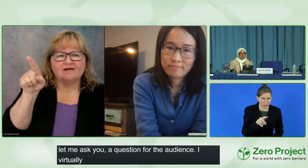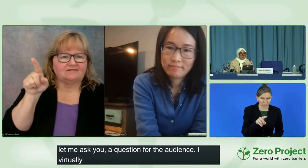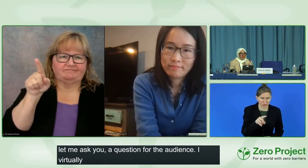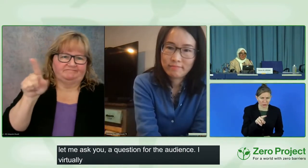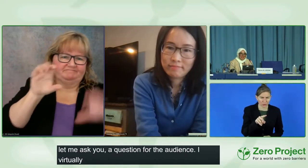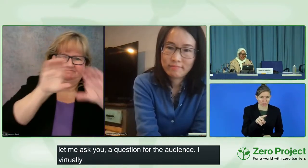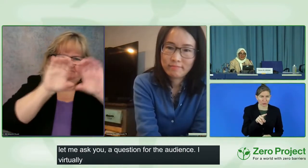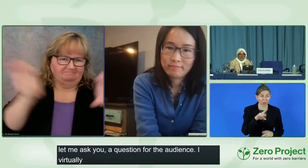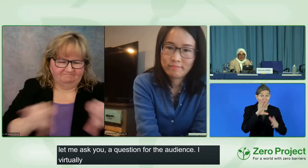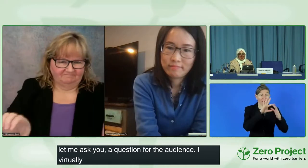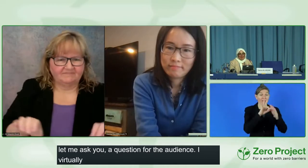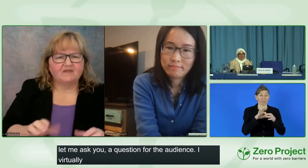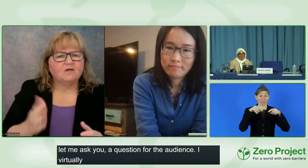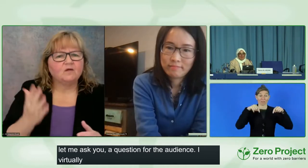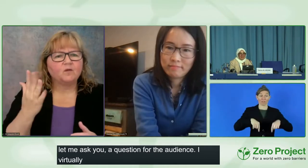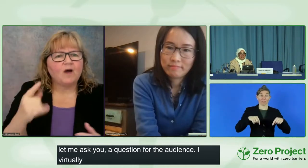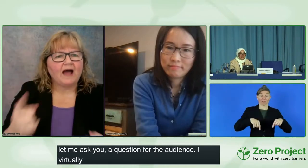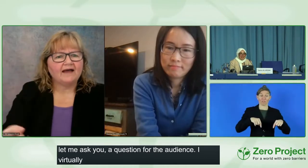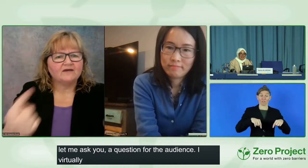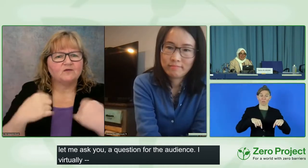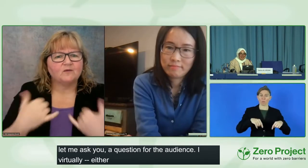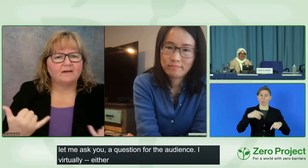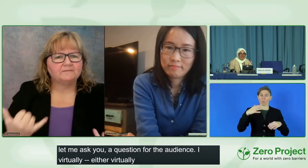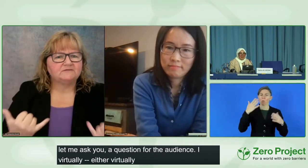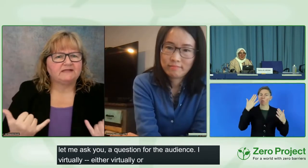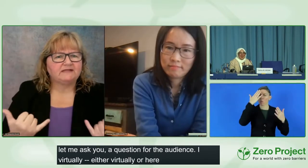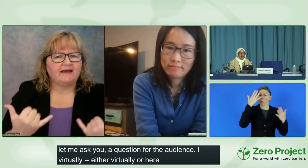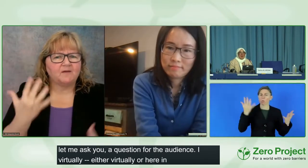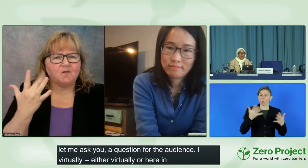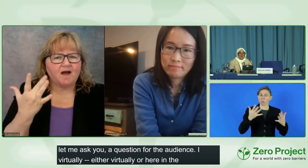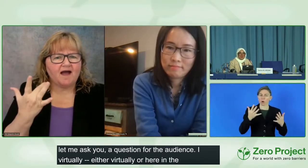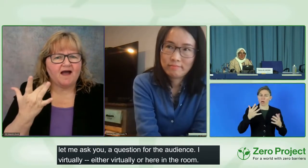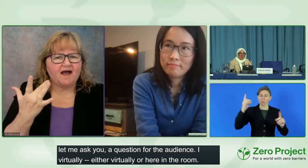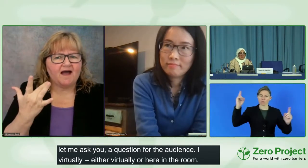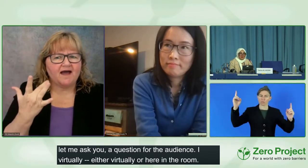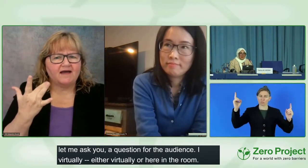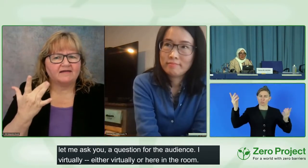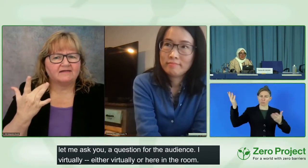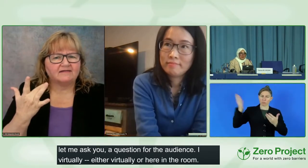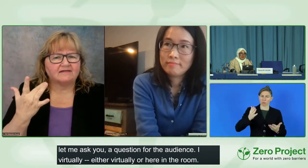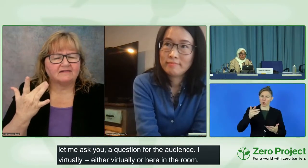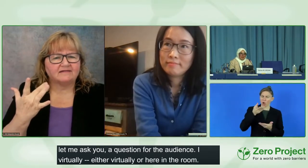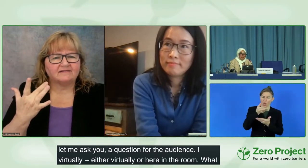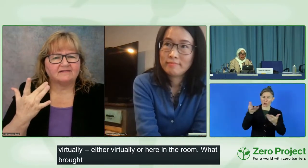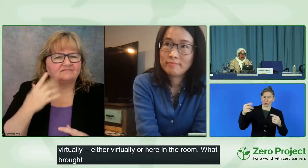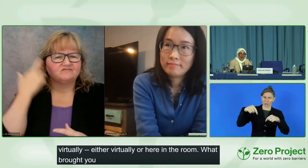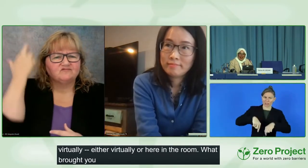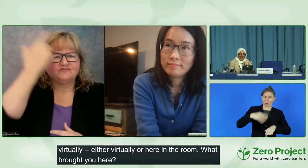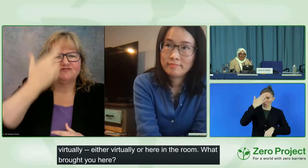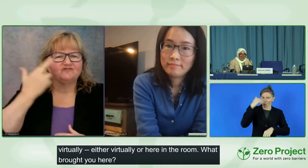What brought you here? What brought you here? What's the purpose of